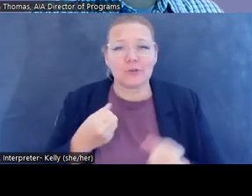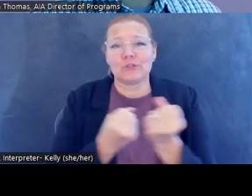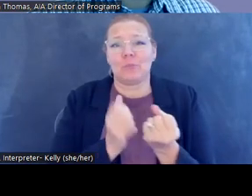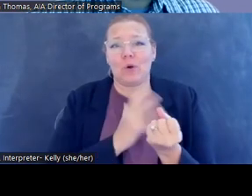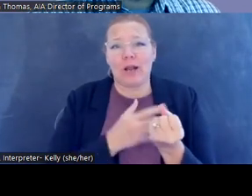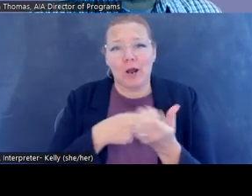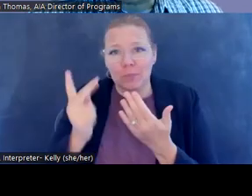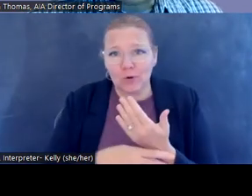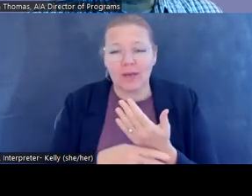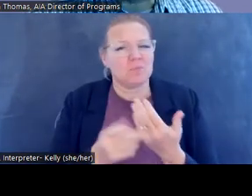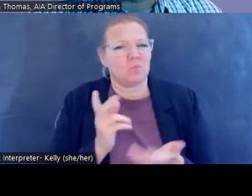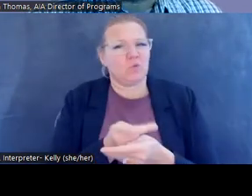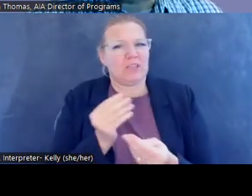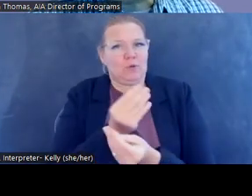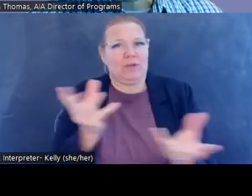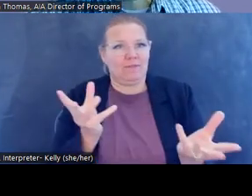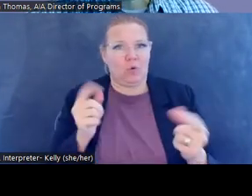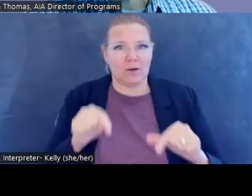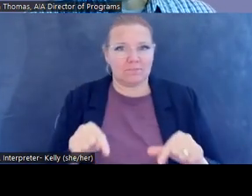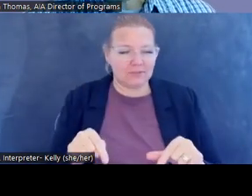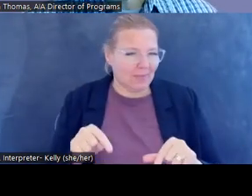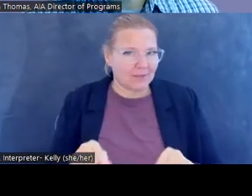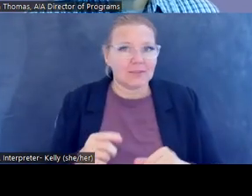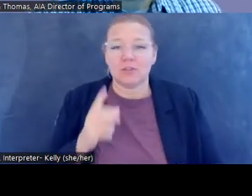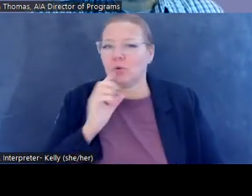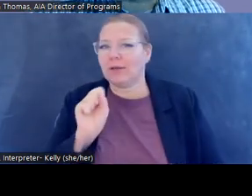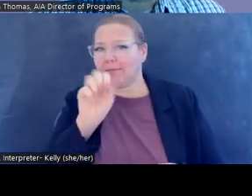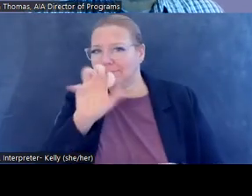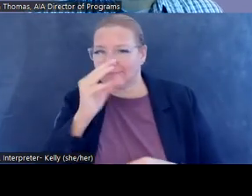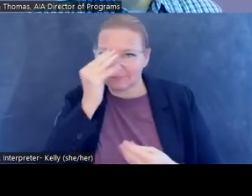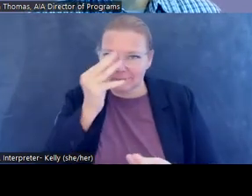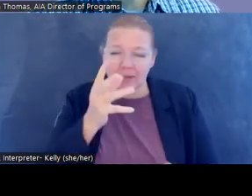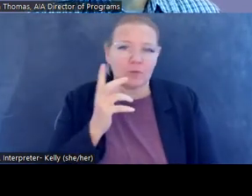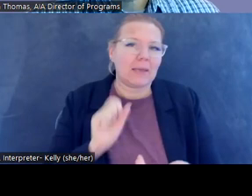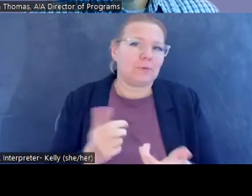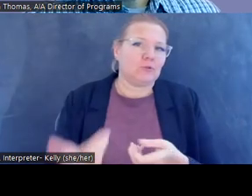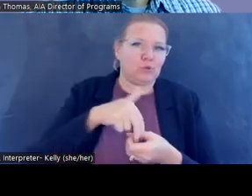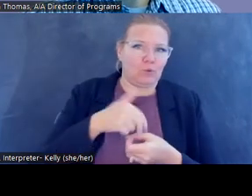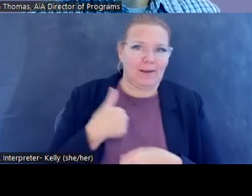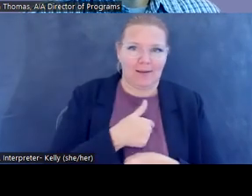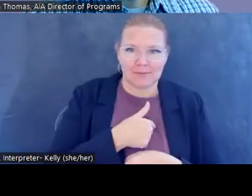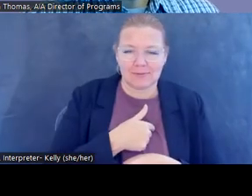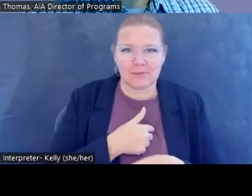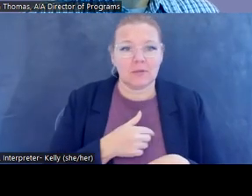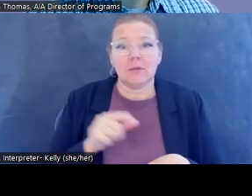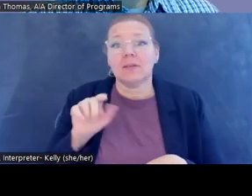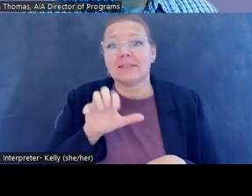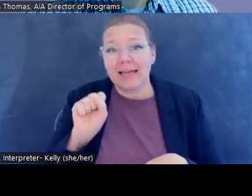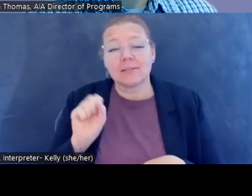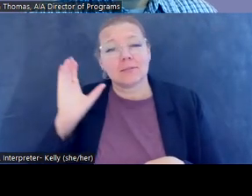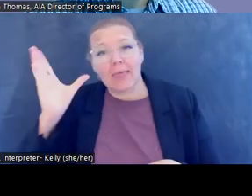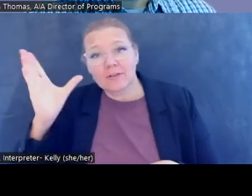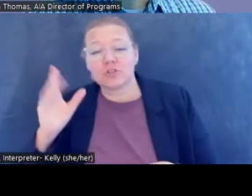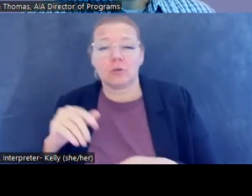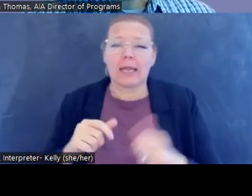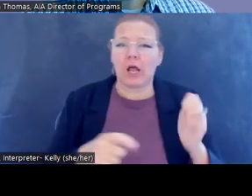informed. Every time we do programs like this, you will get, uh, a notification and you'll be able to join us. Tess's lecture and this